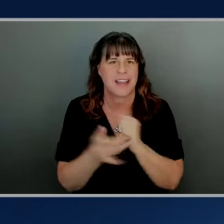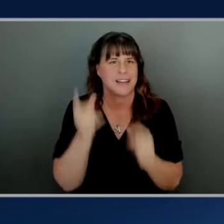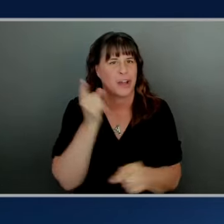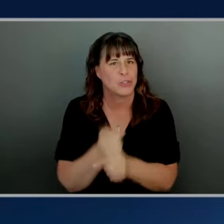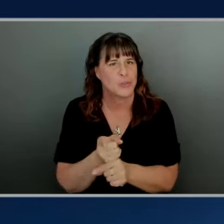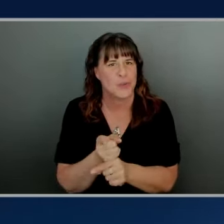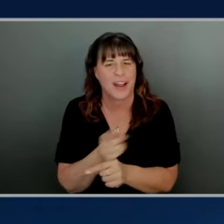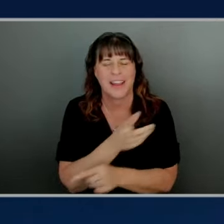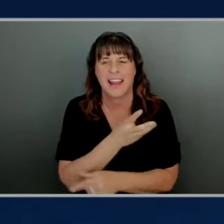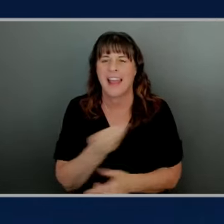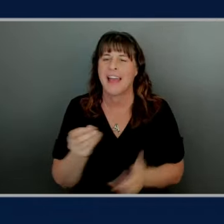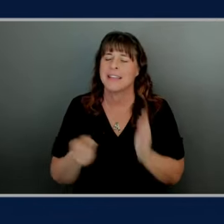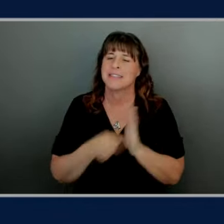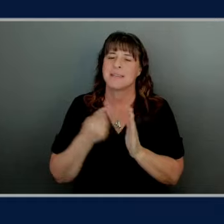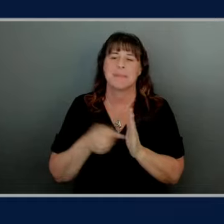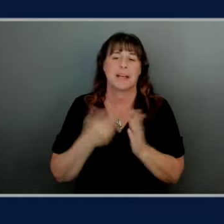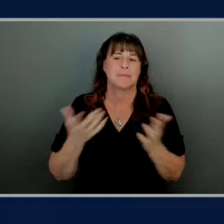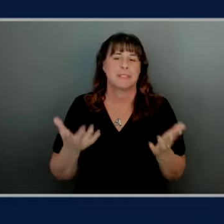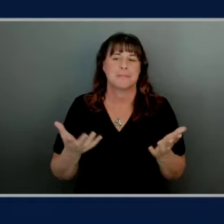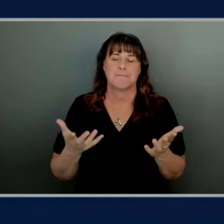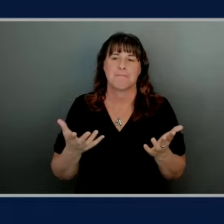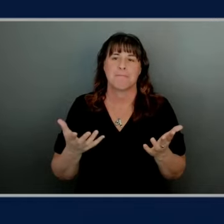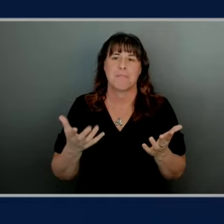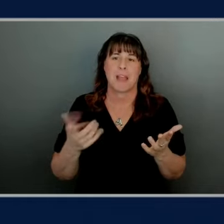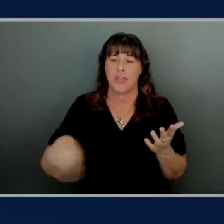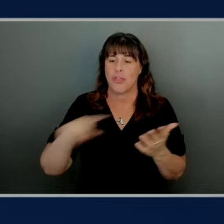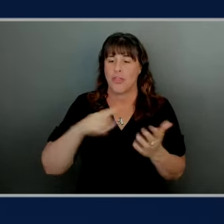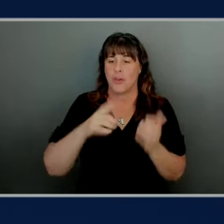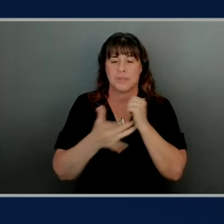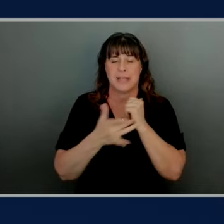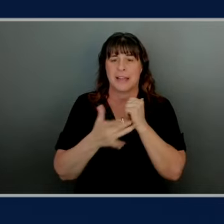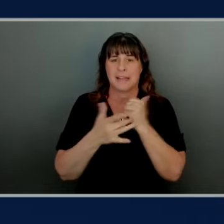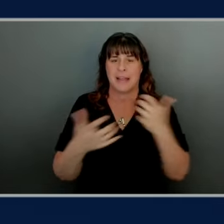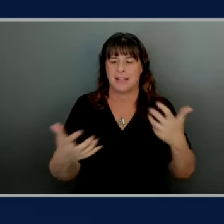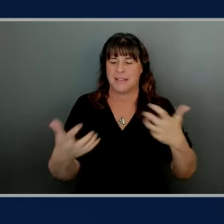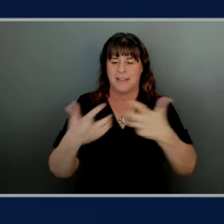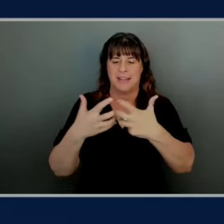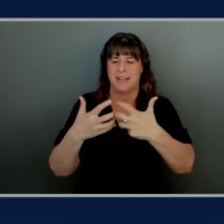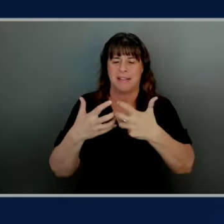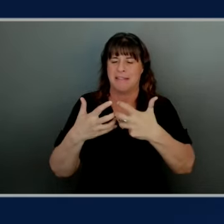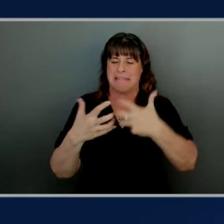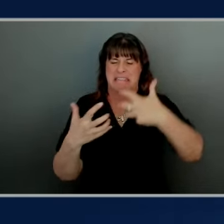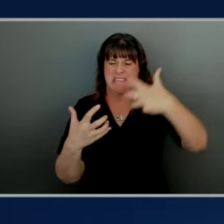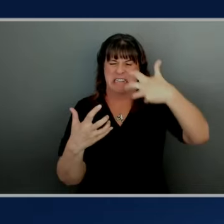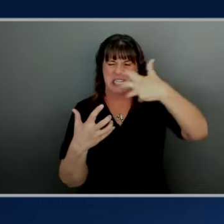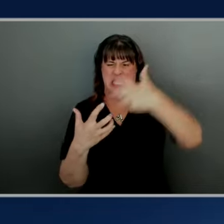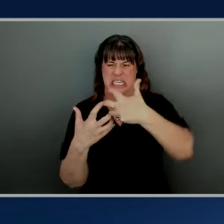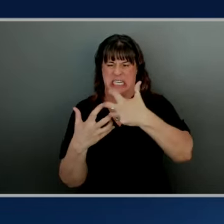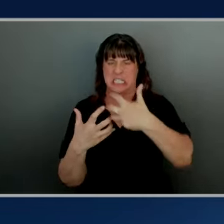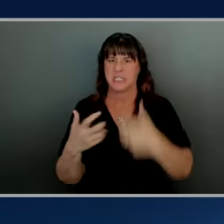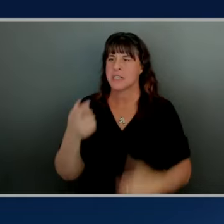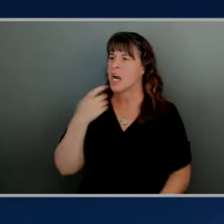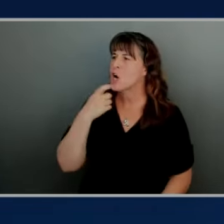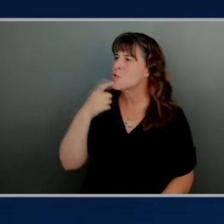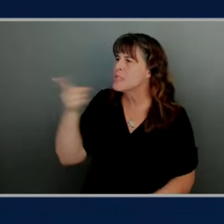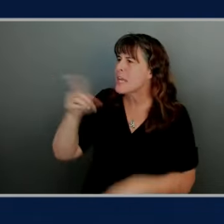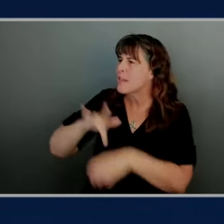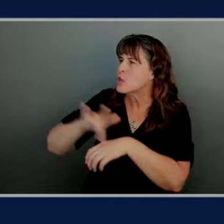sometimes fit these technologies in when they are not appropriate to fit in are you saying there's a shiny rock somewhere